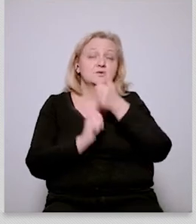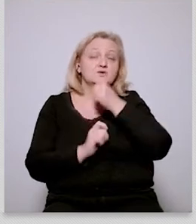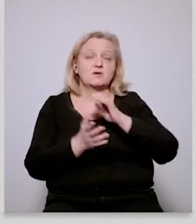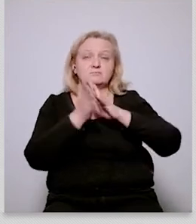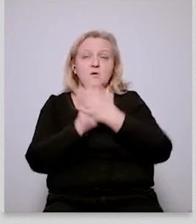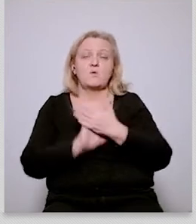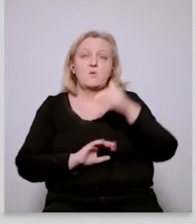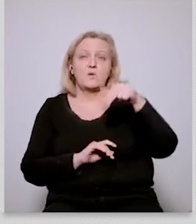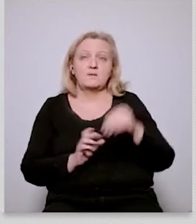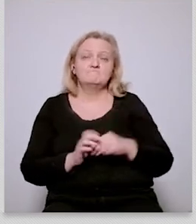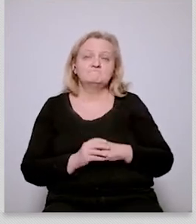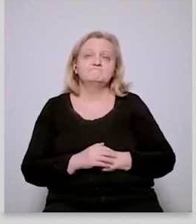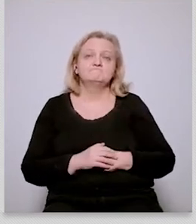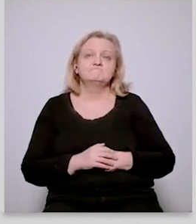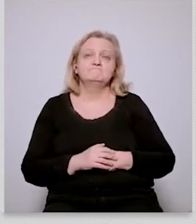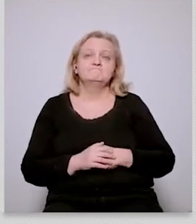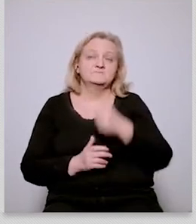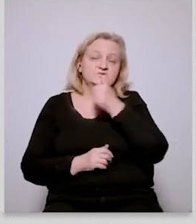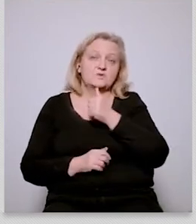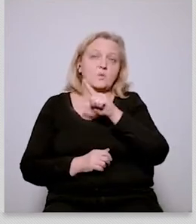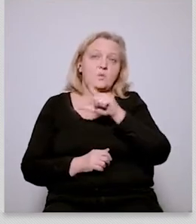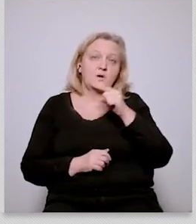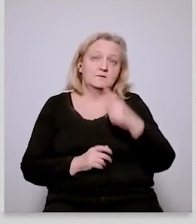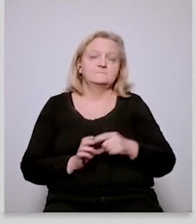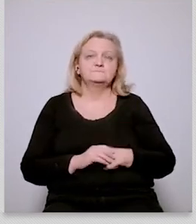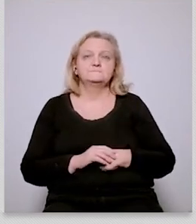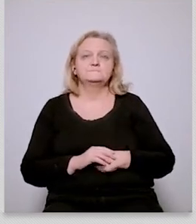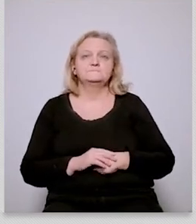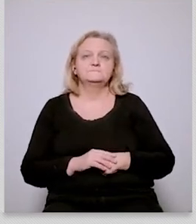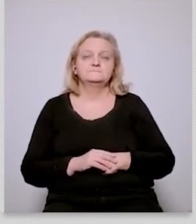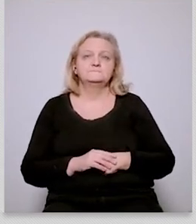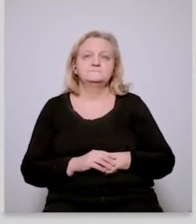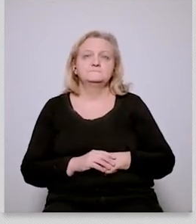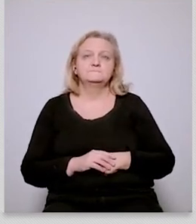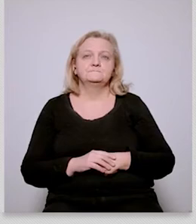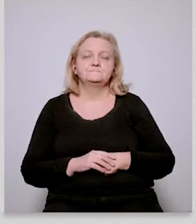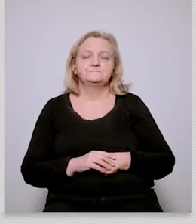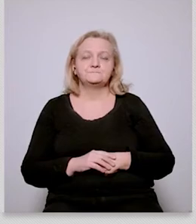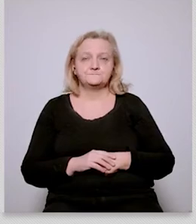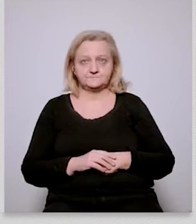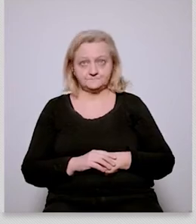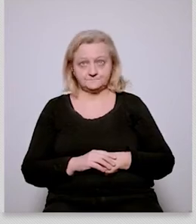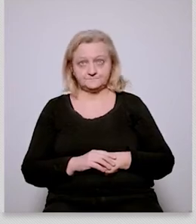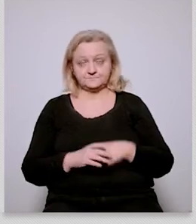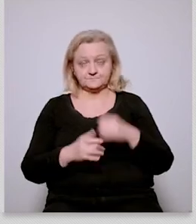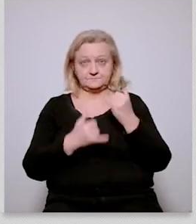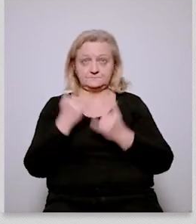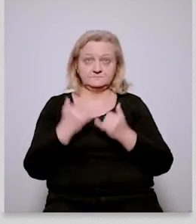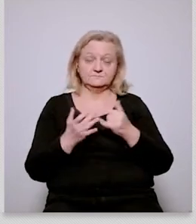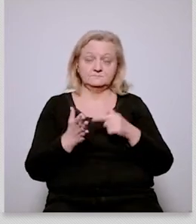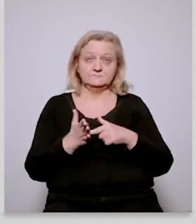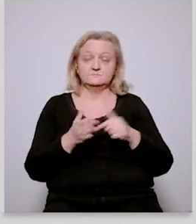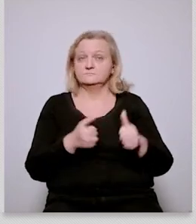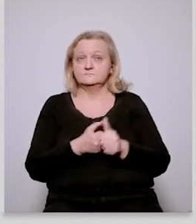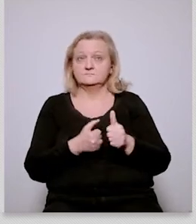otherwise uh would be seen as pro-environmental or socially progressive i mean this is something that